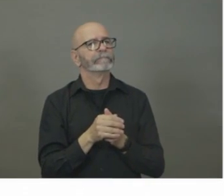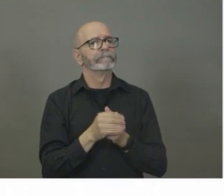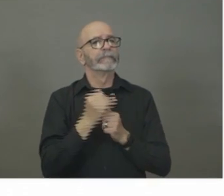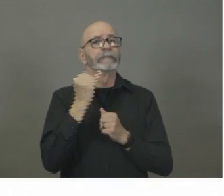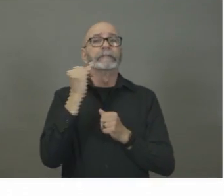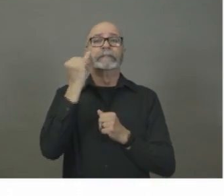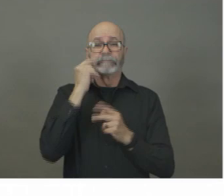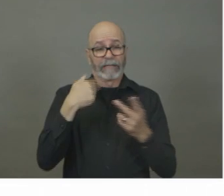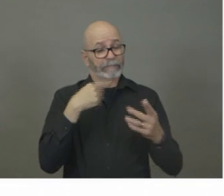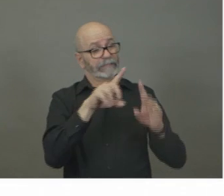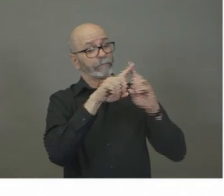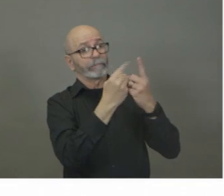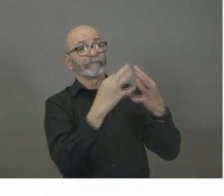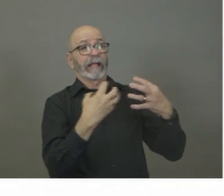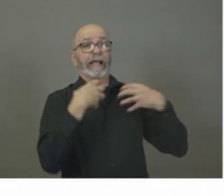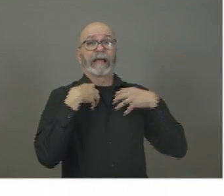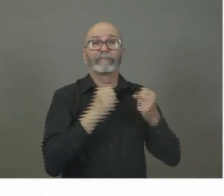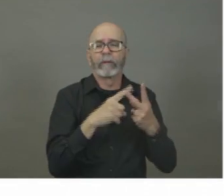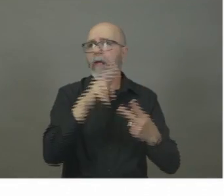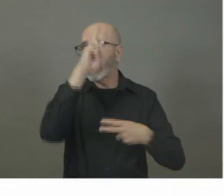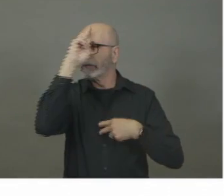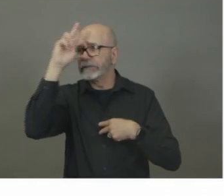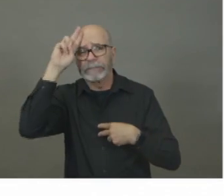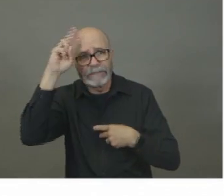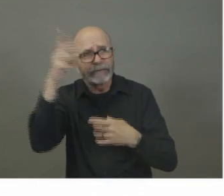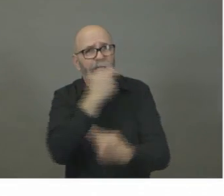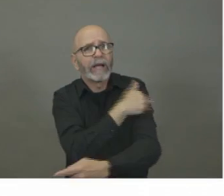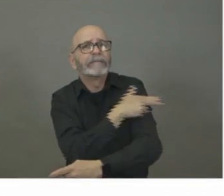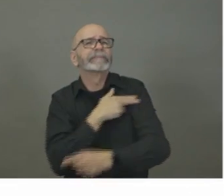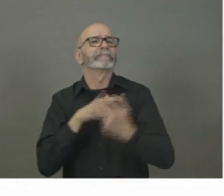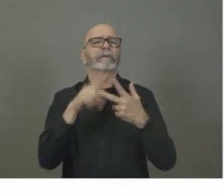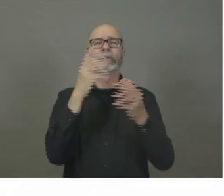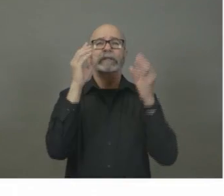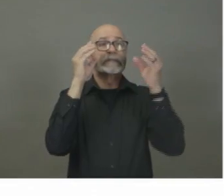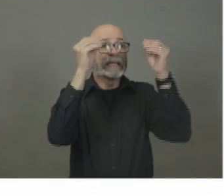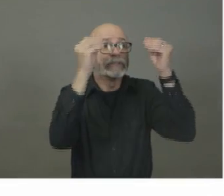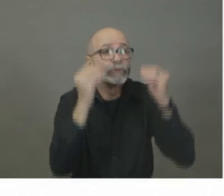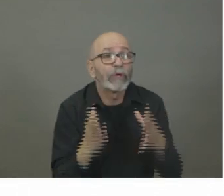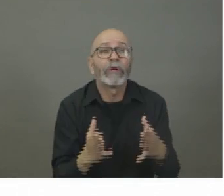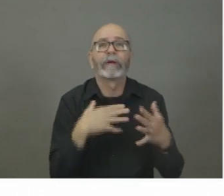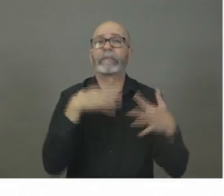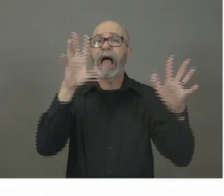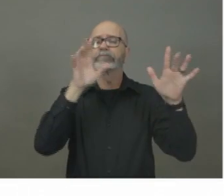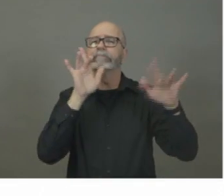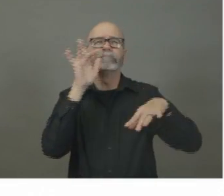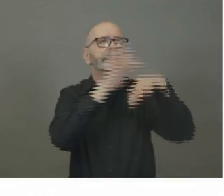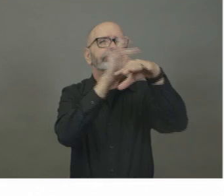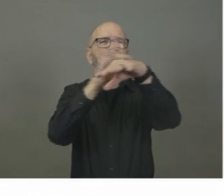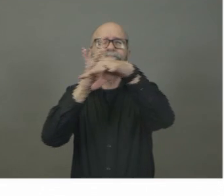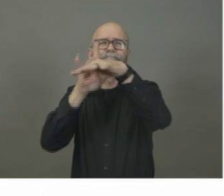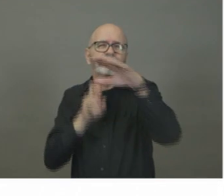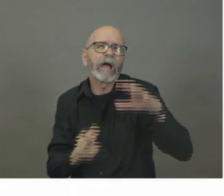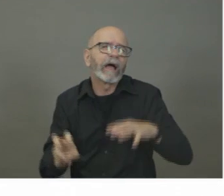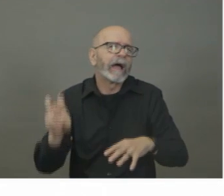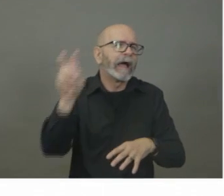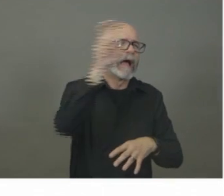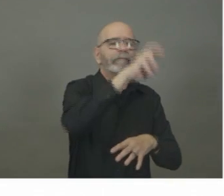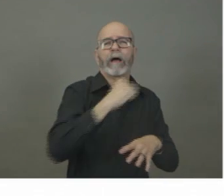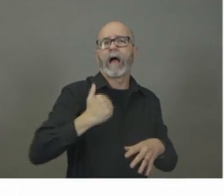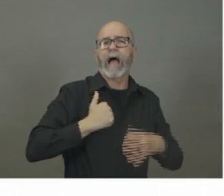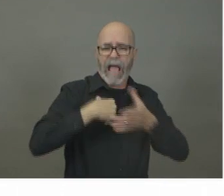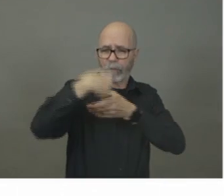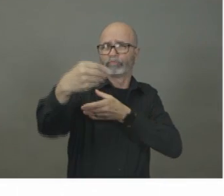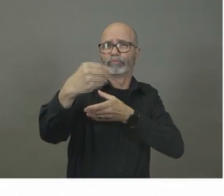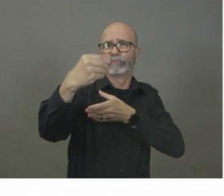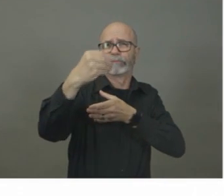workers, teachers, civil servants who travel outside of Canada are required to self-isolate for